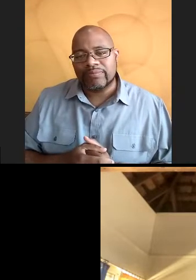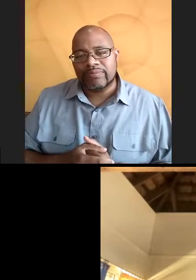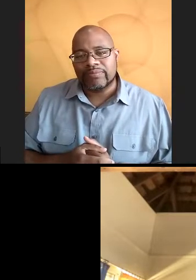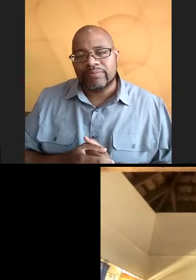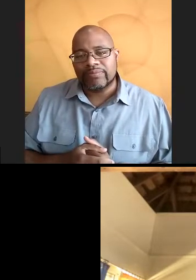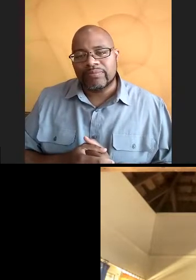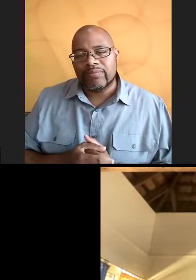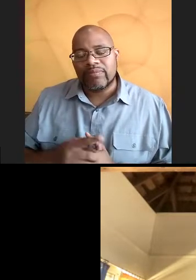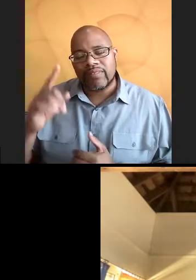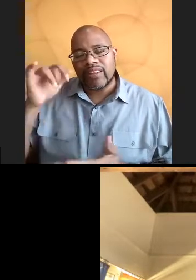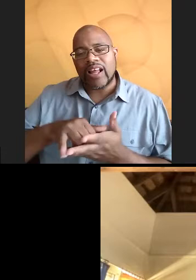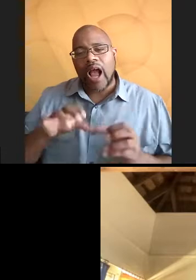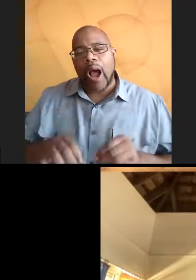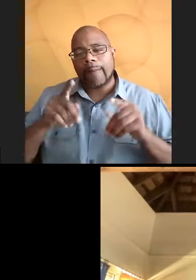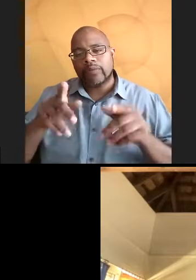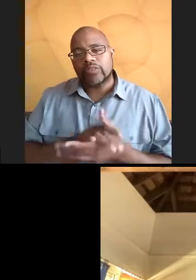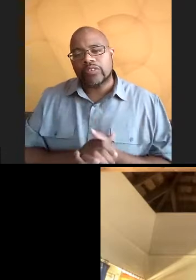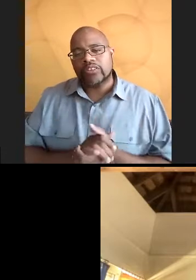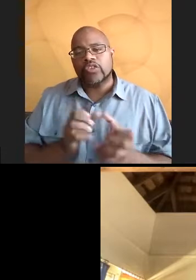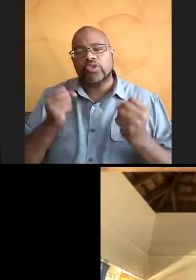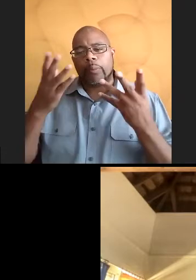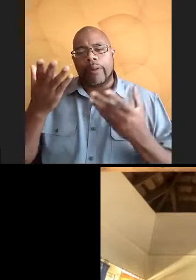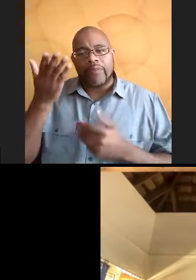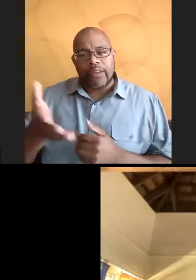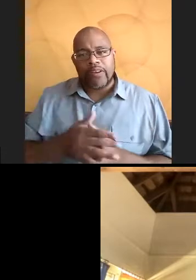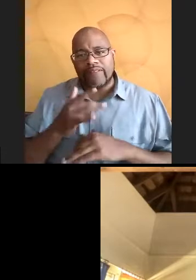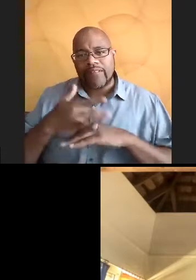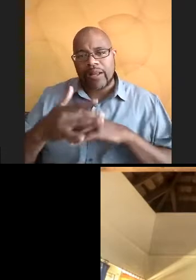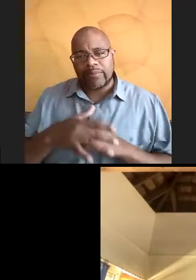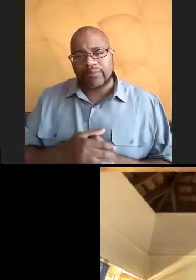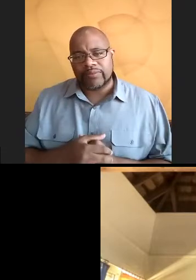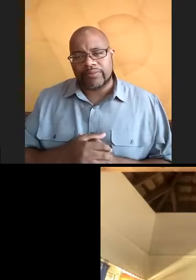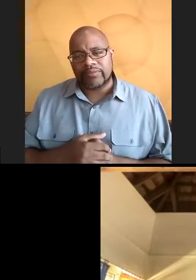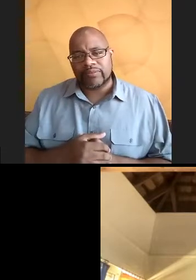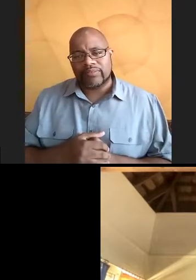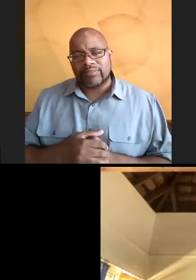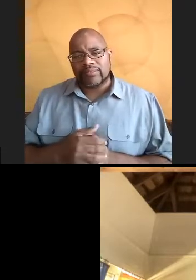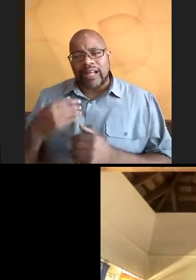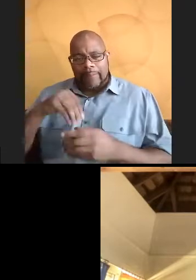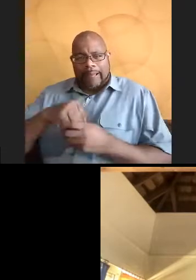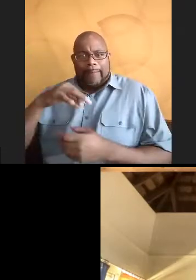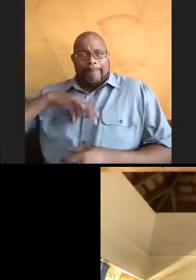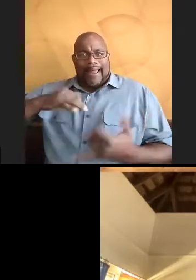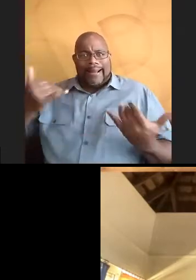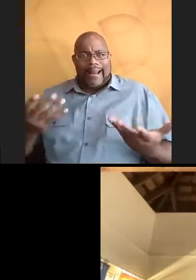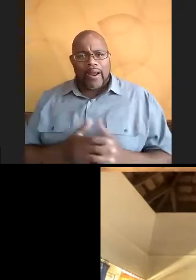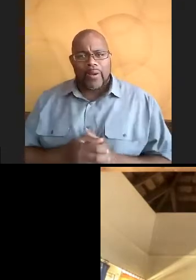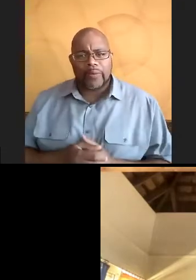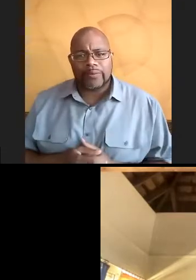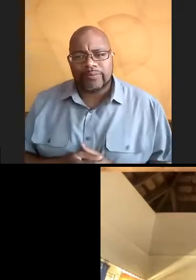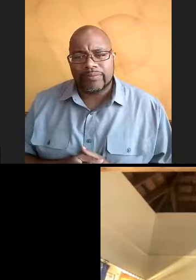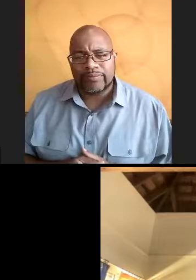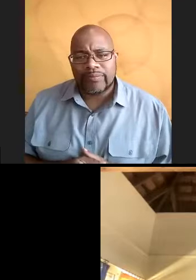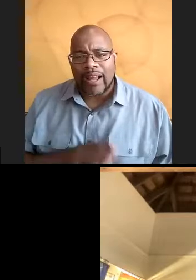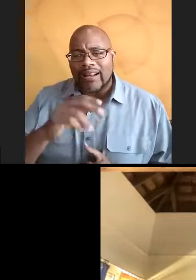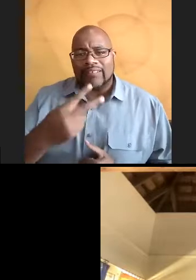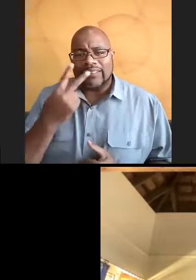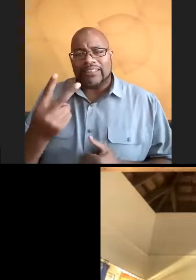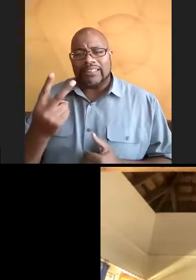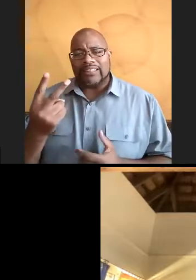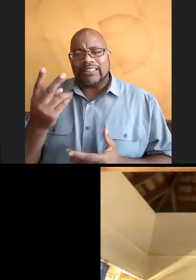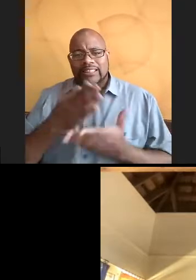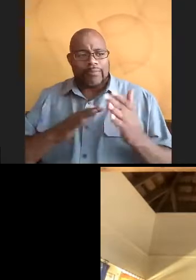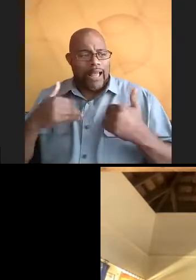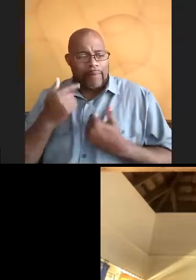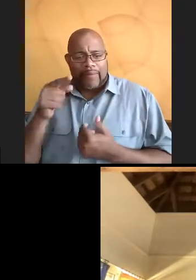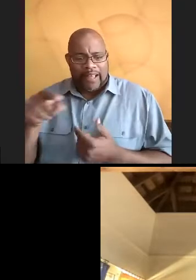I think the opportunities are so many out there. Heck, I'm in Maine, right? Like I've never seen some of the species of